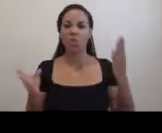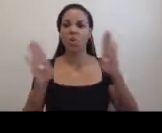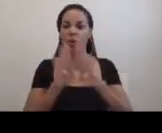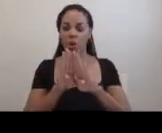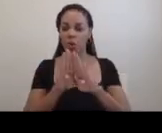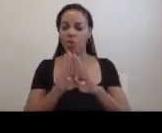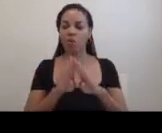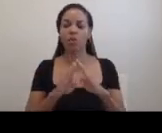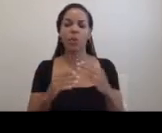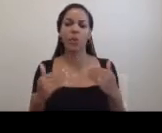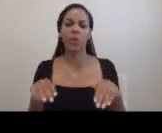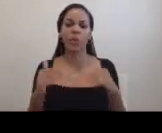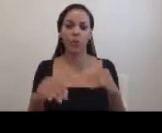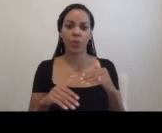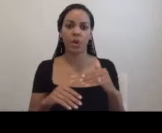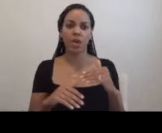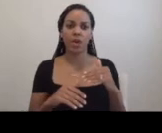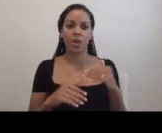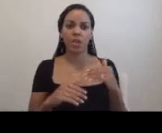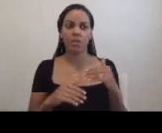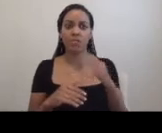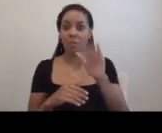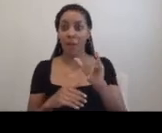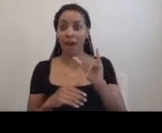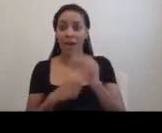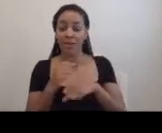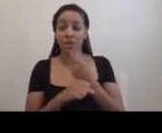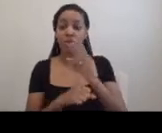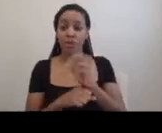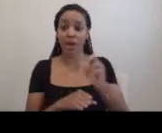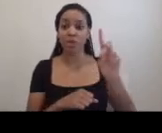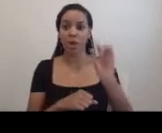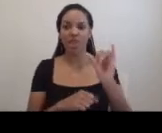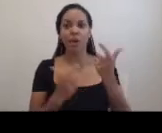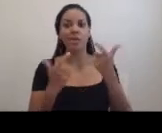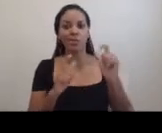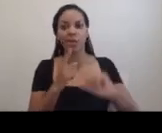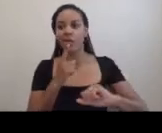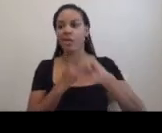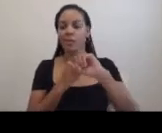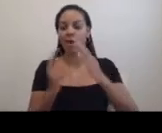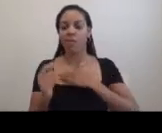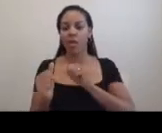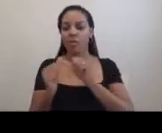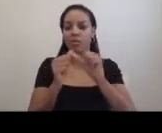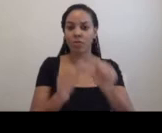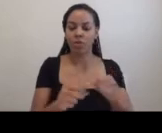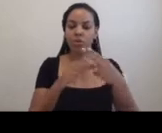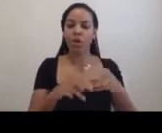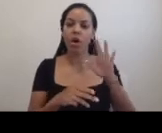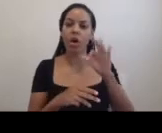This had a fatal impact on my biggest to date long-term permanent project called Flow City.